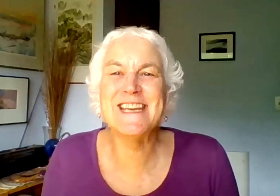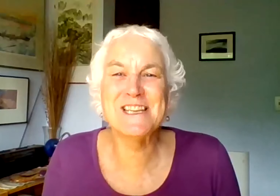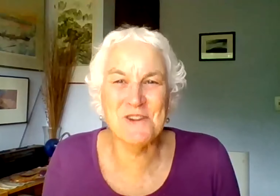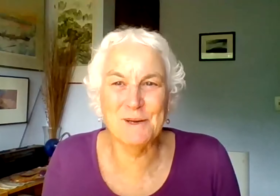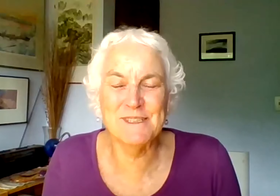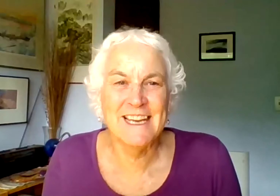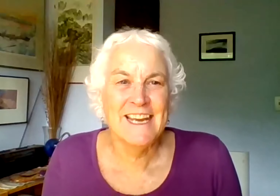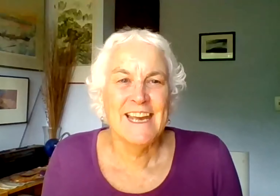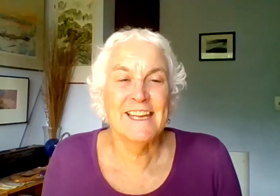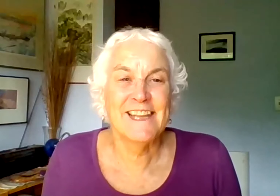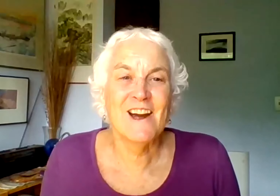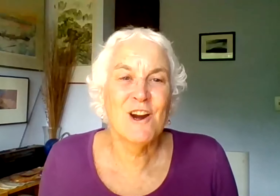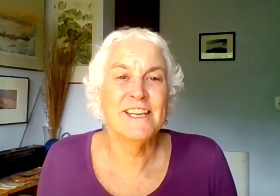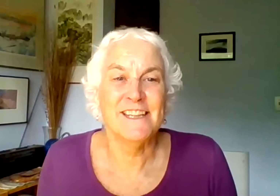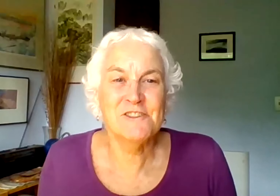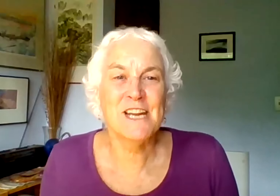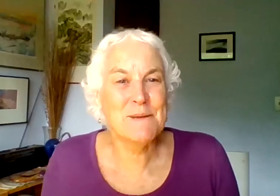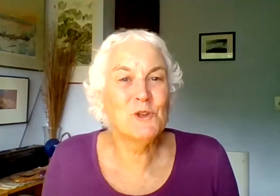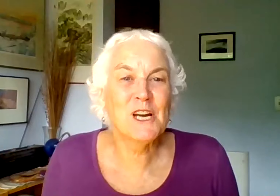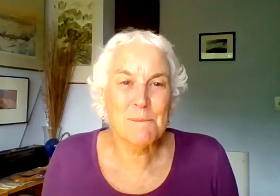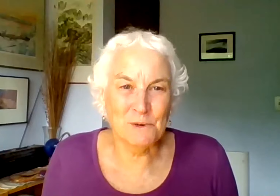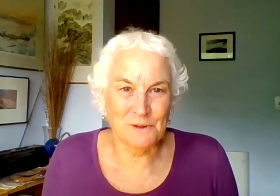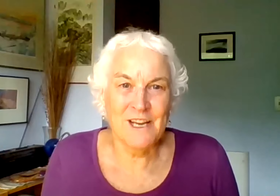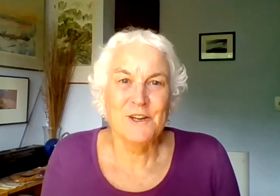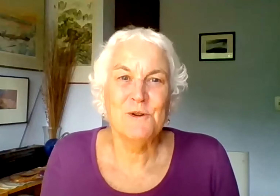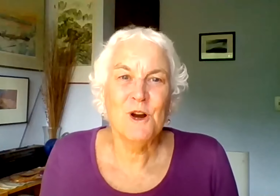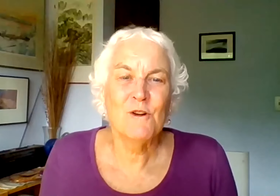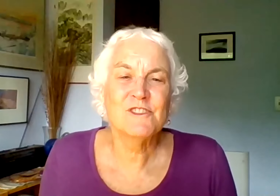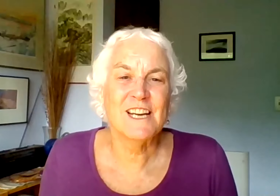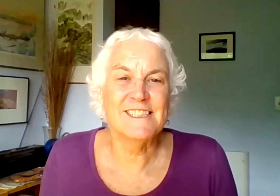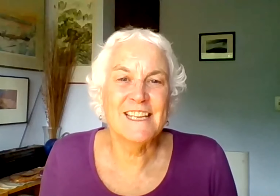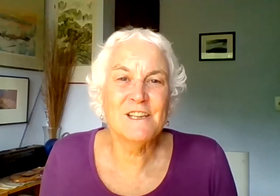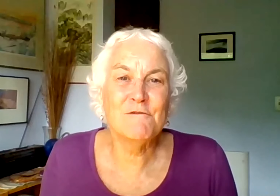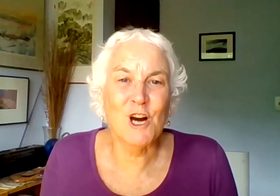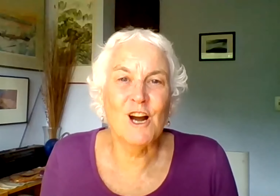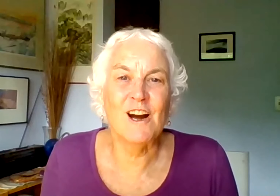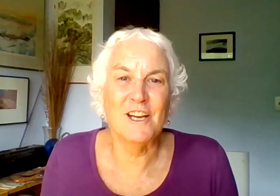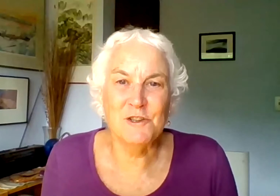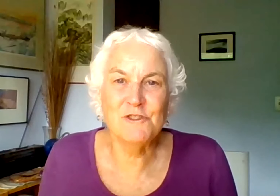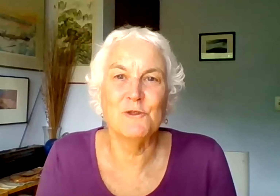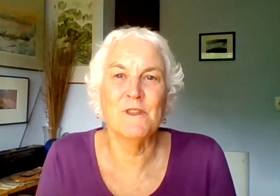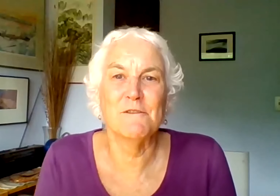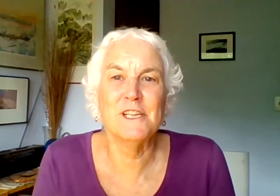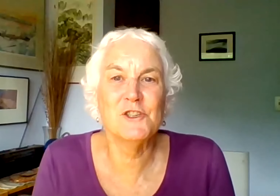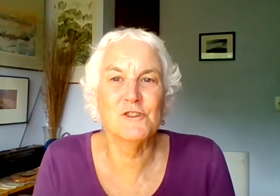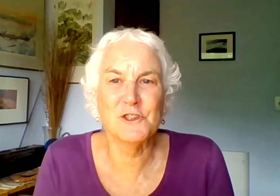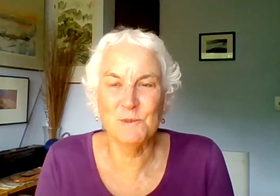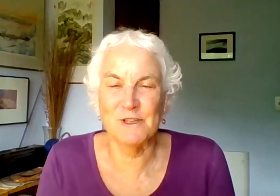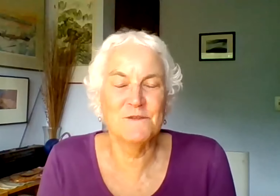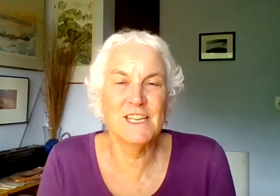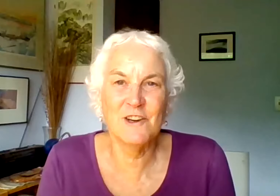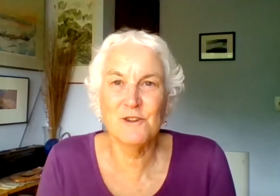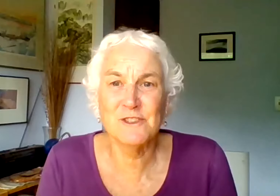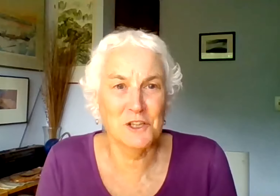and Grubbs, and they are an inter-abled couple who host a daily vlog on YouTube that features